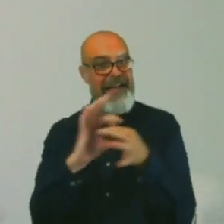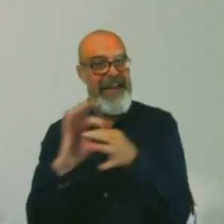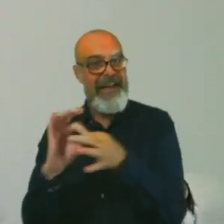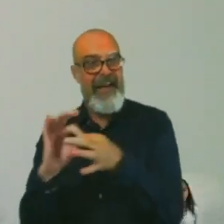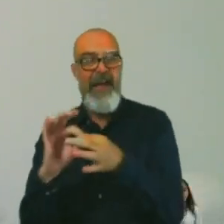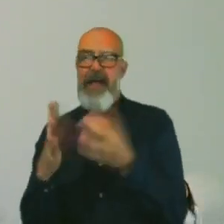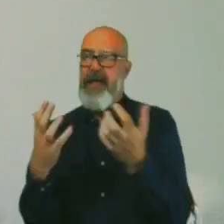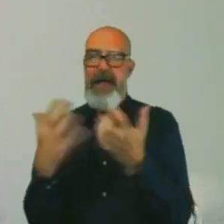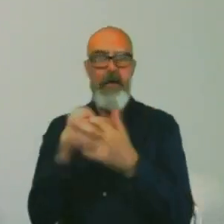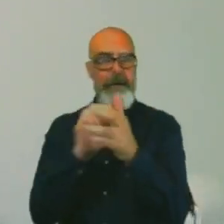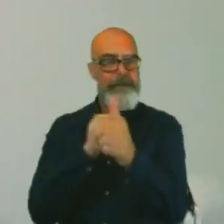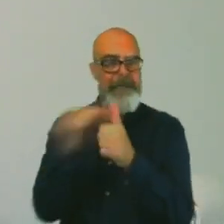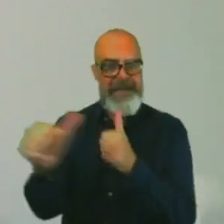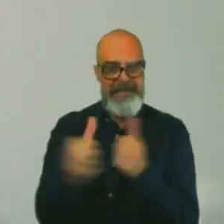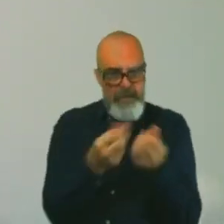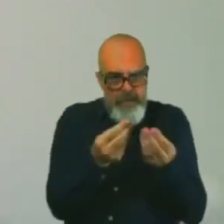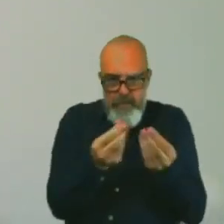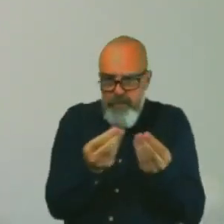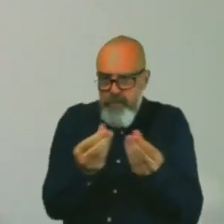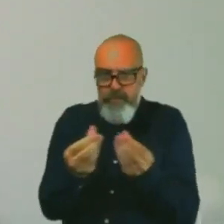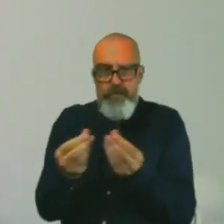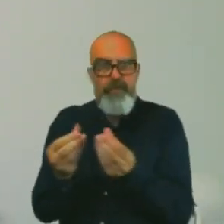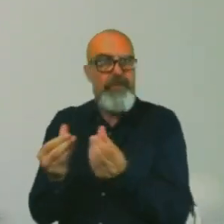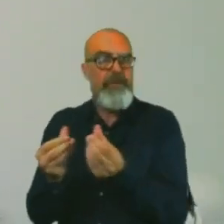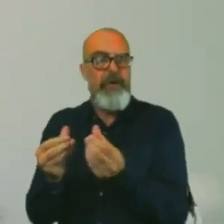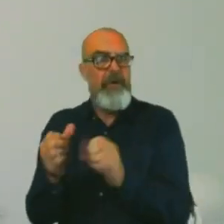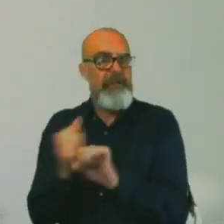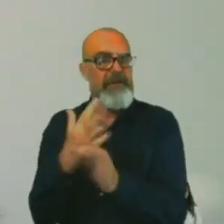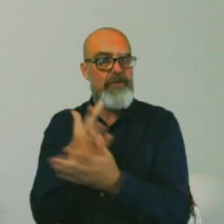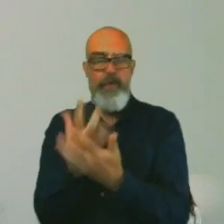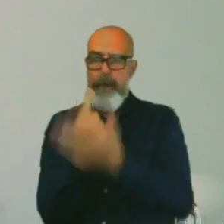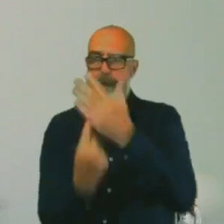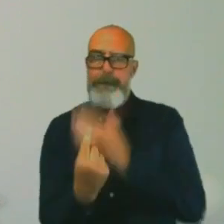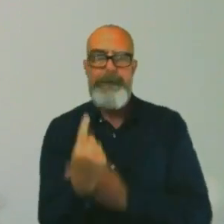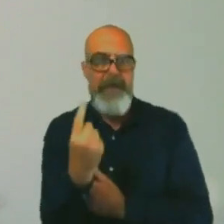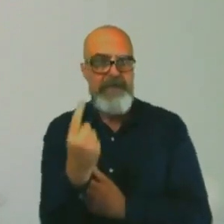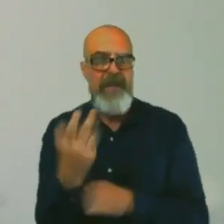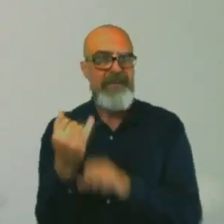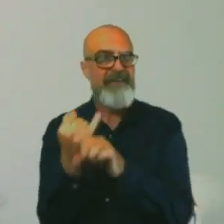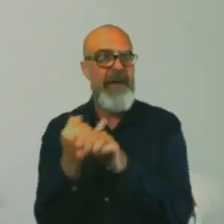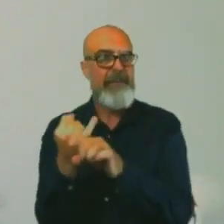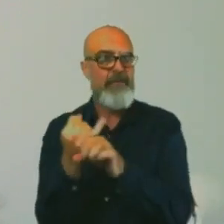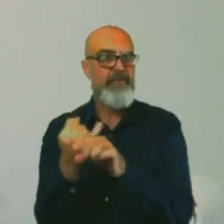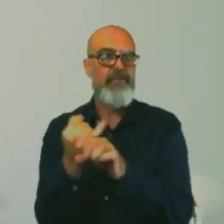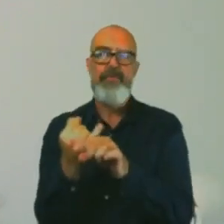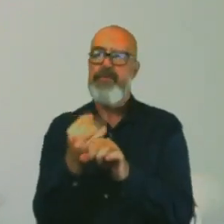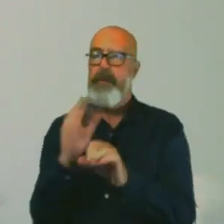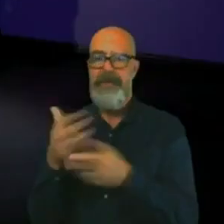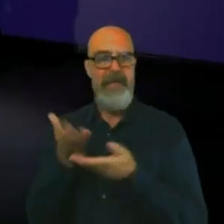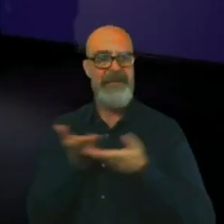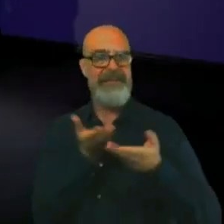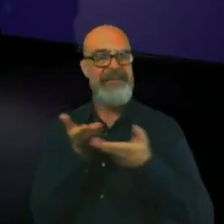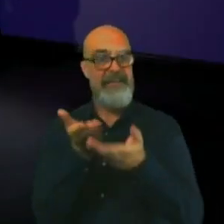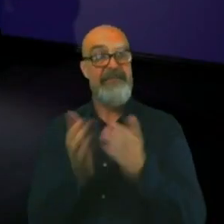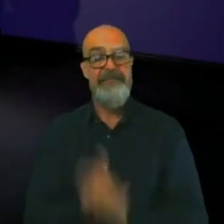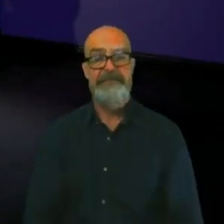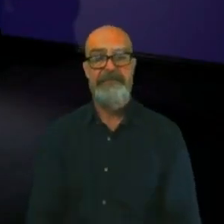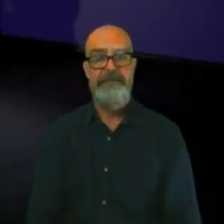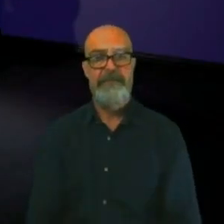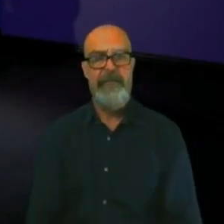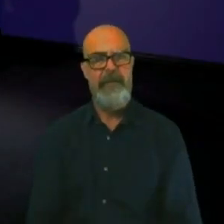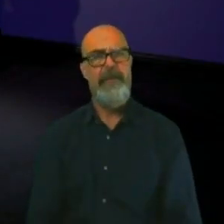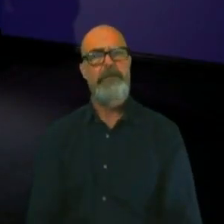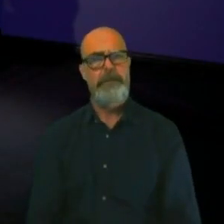the way personalised pharmaceuticals are delivered and manufactured worldwide. So, do you think that